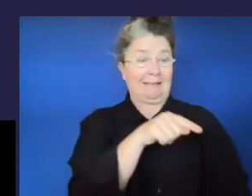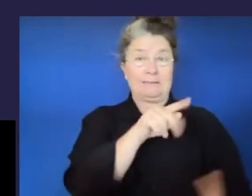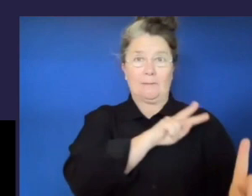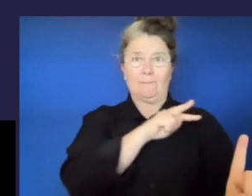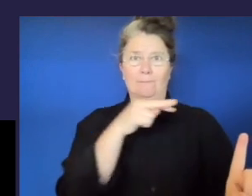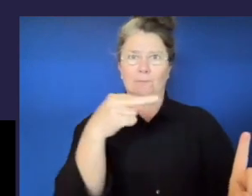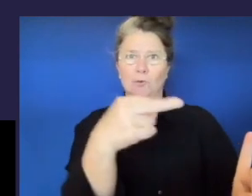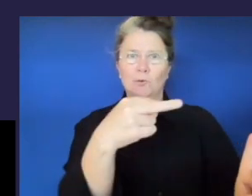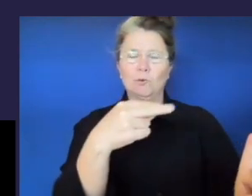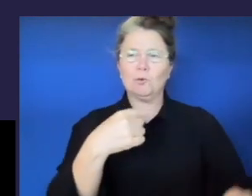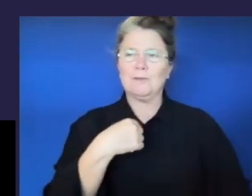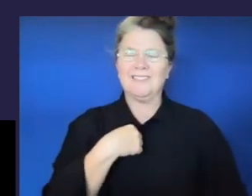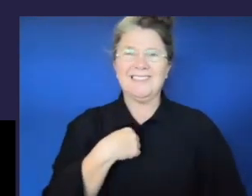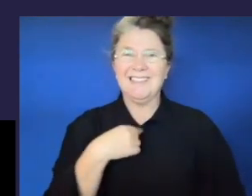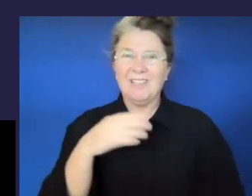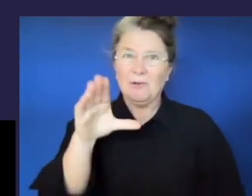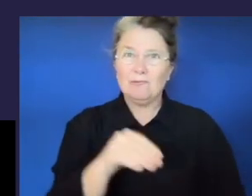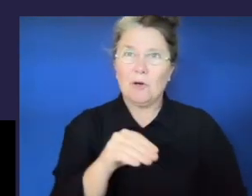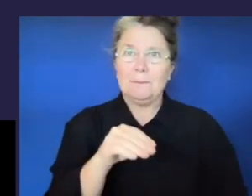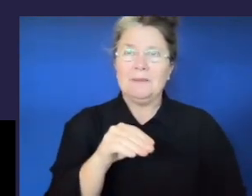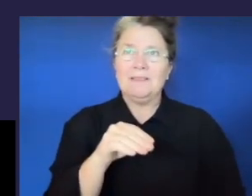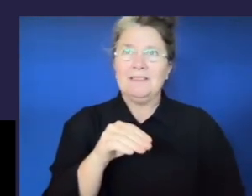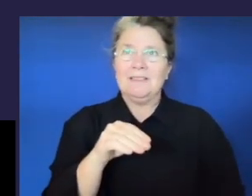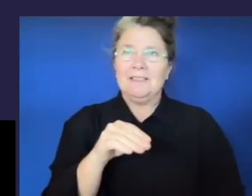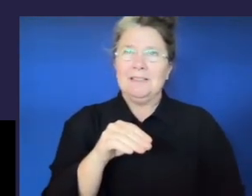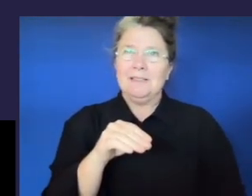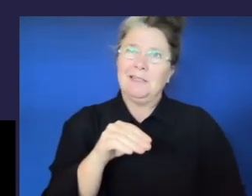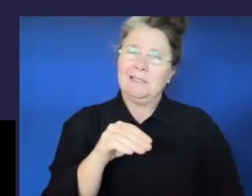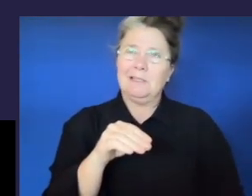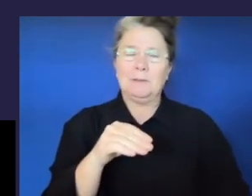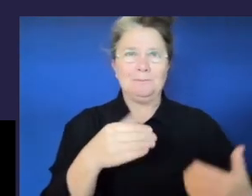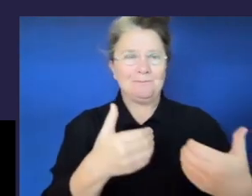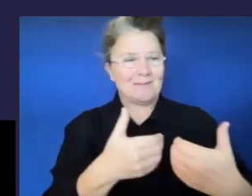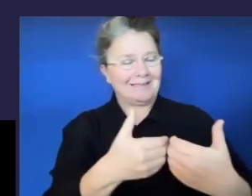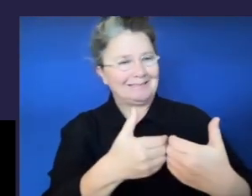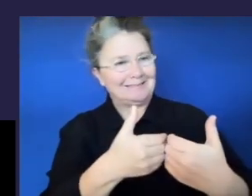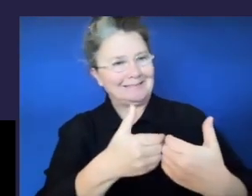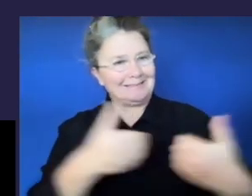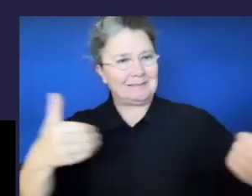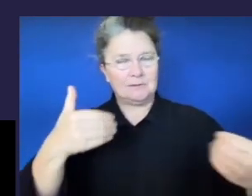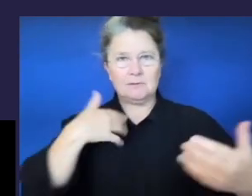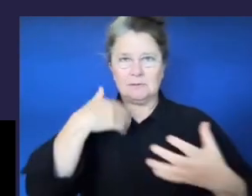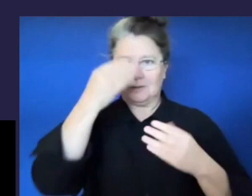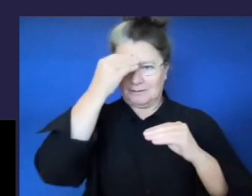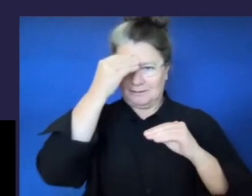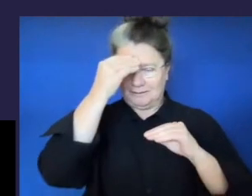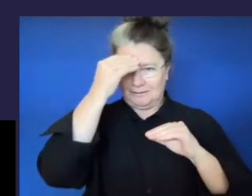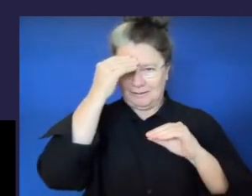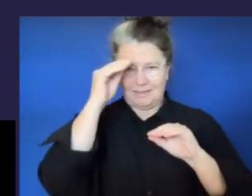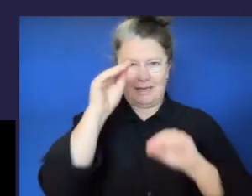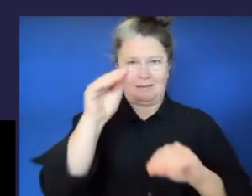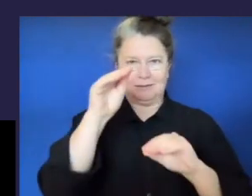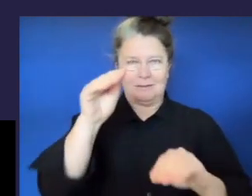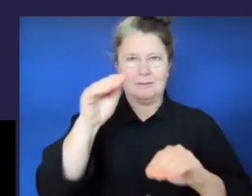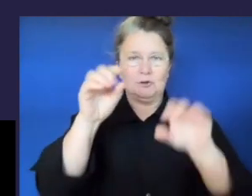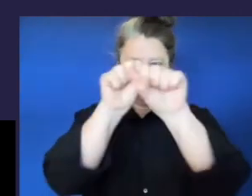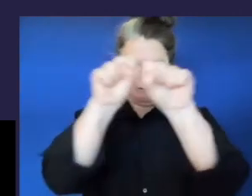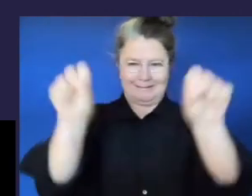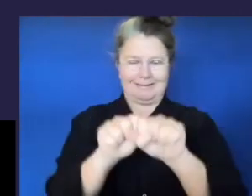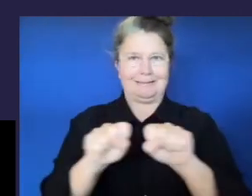segregated education provision that are still so commonly purported by those vested in segregated education systems.